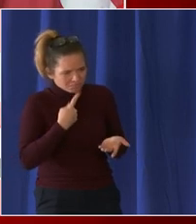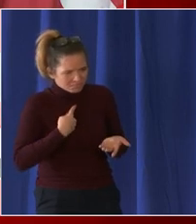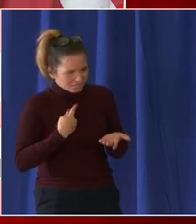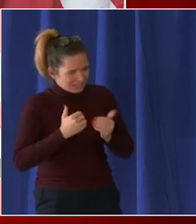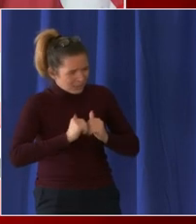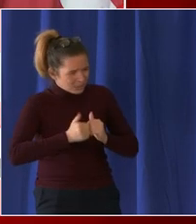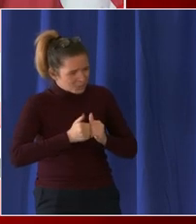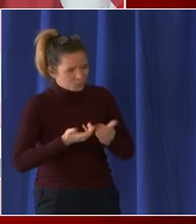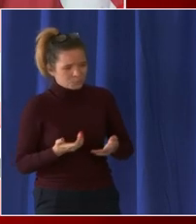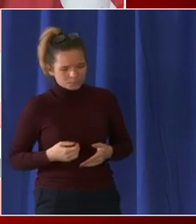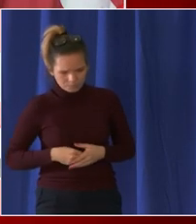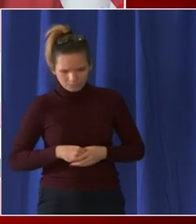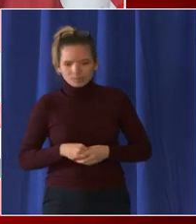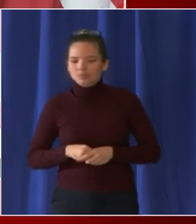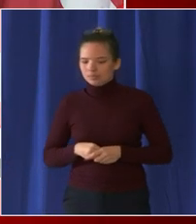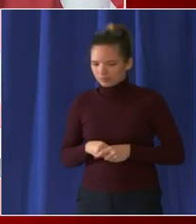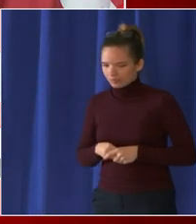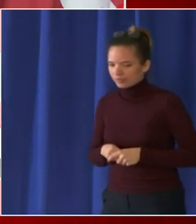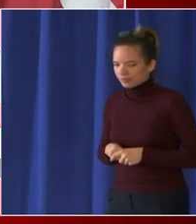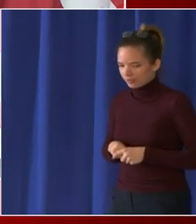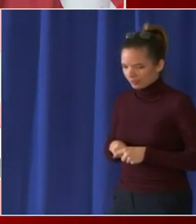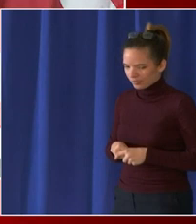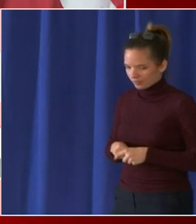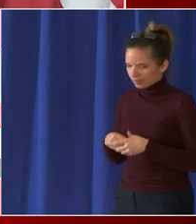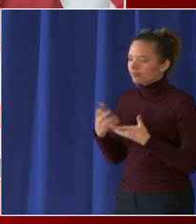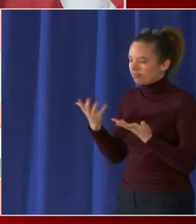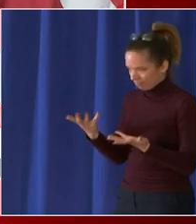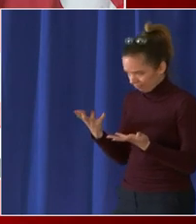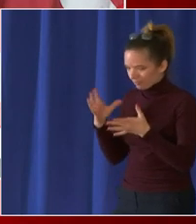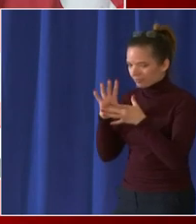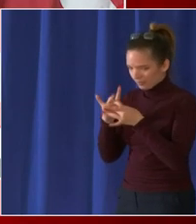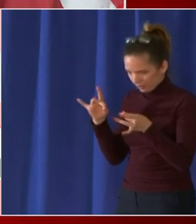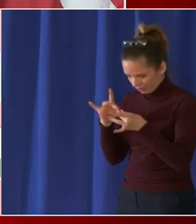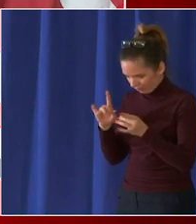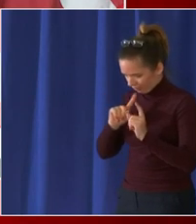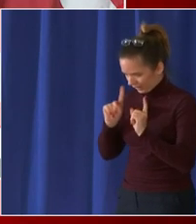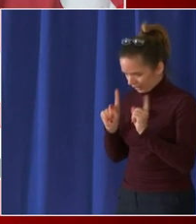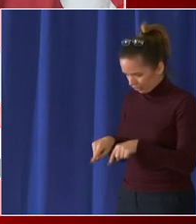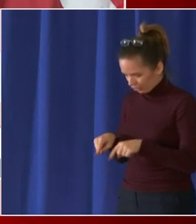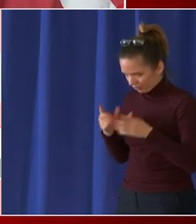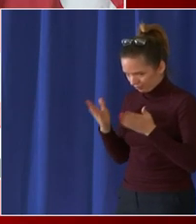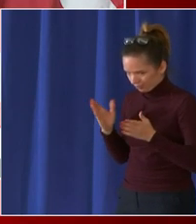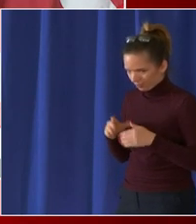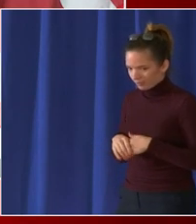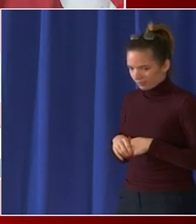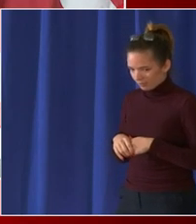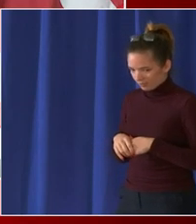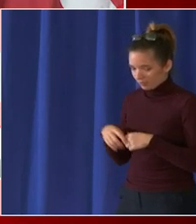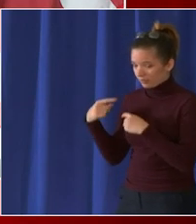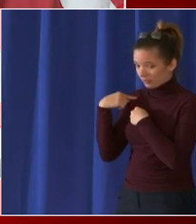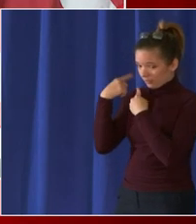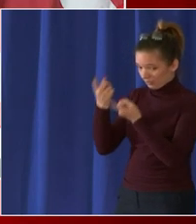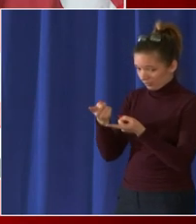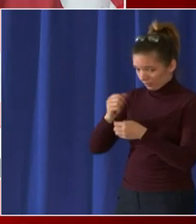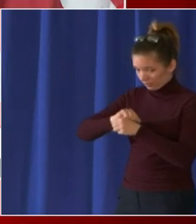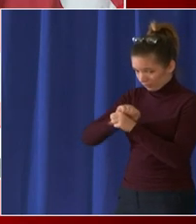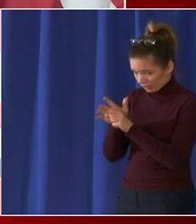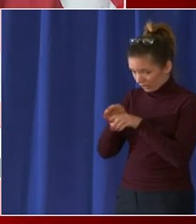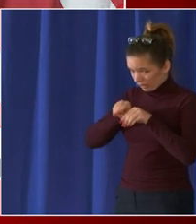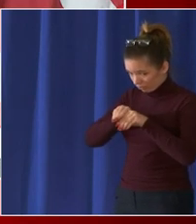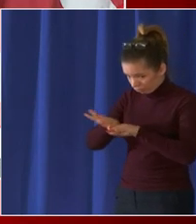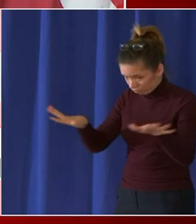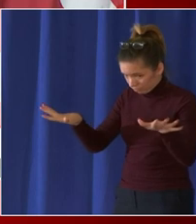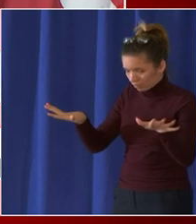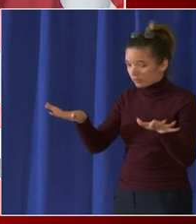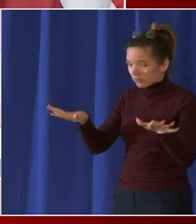been and we empathize and have been um providing support throughout this pandemic um to